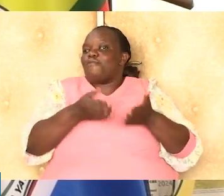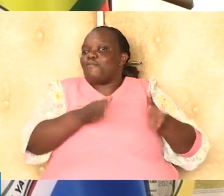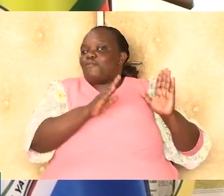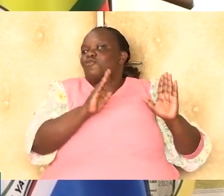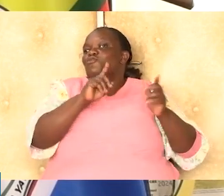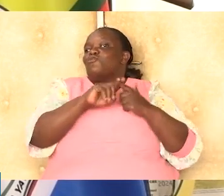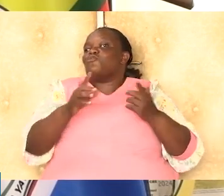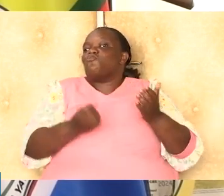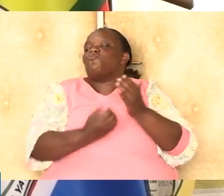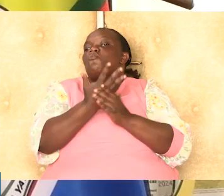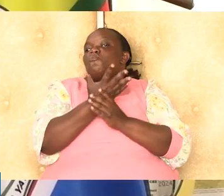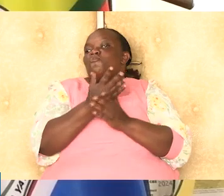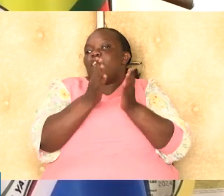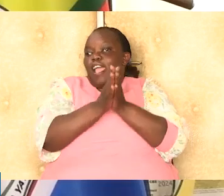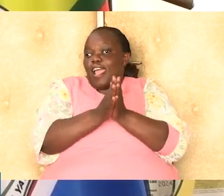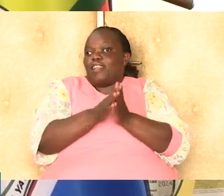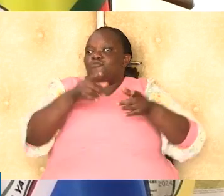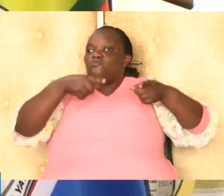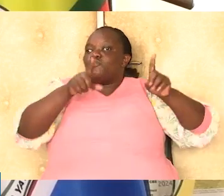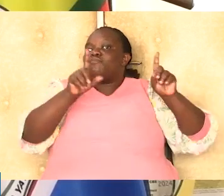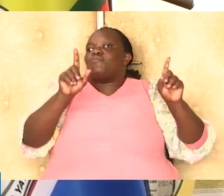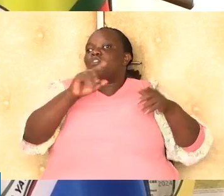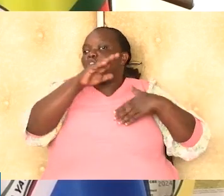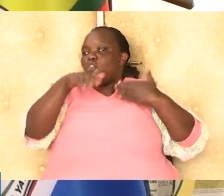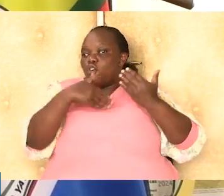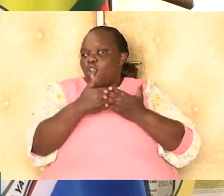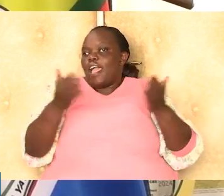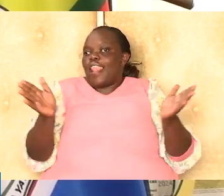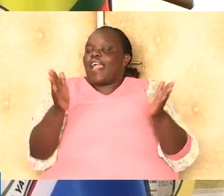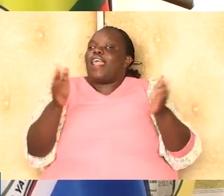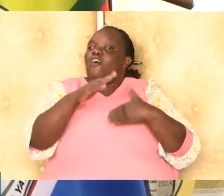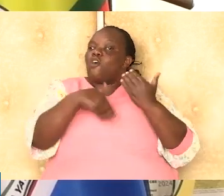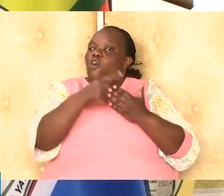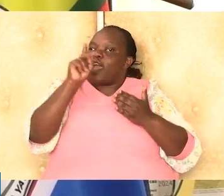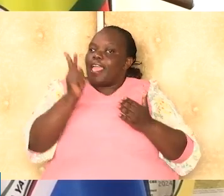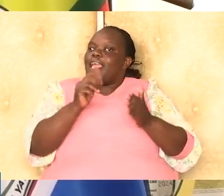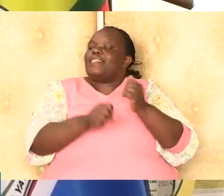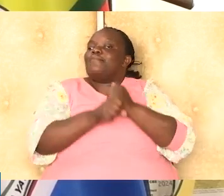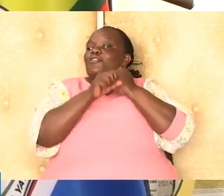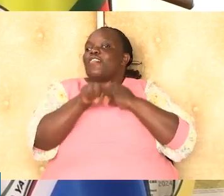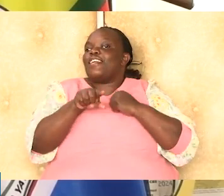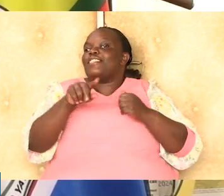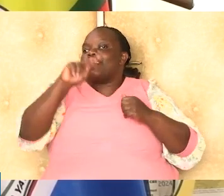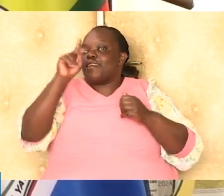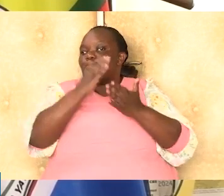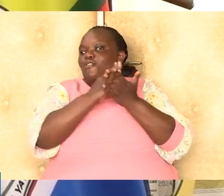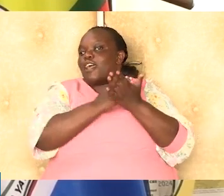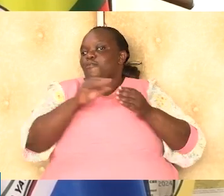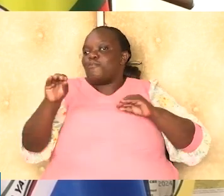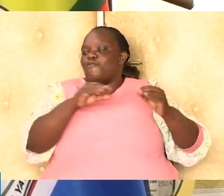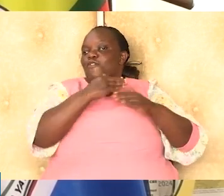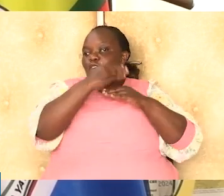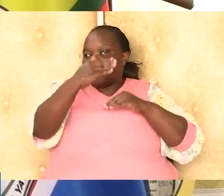to thrive and to prosper. We urge all Kenyans to support this program as we move forward